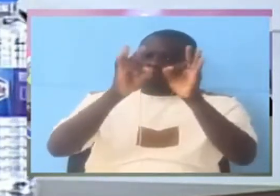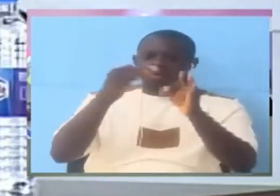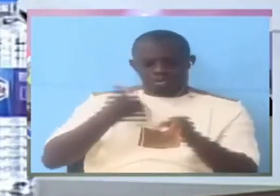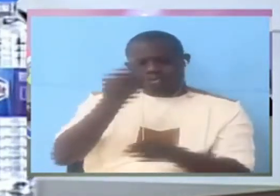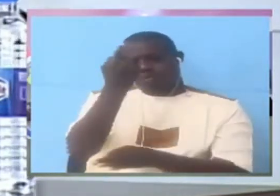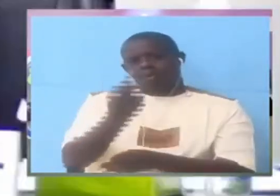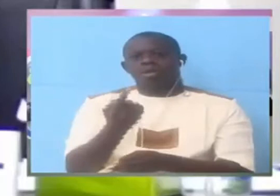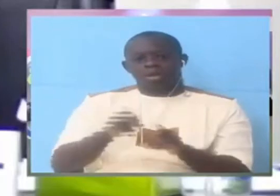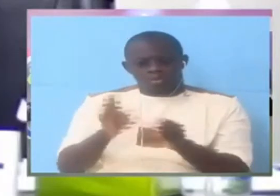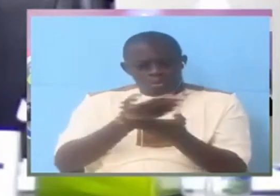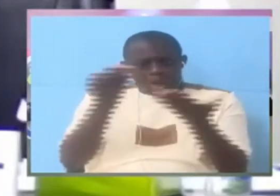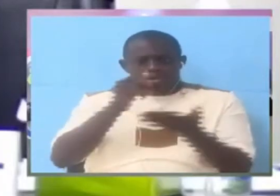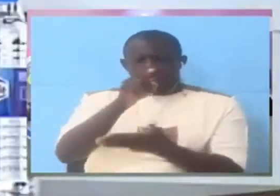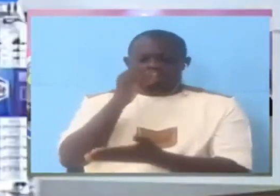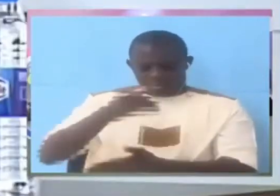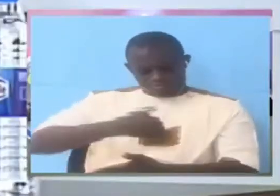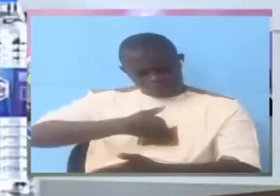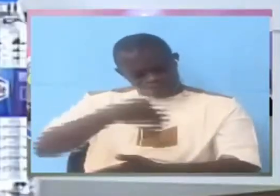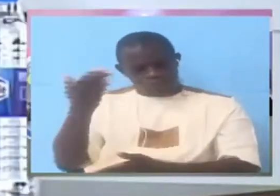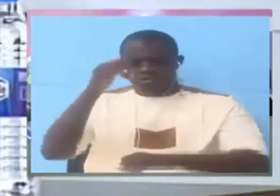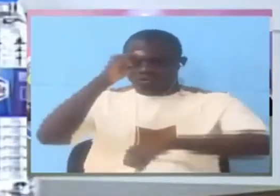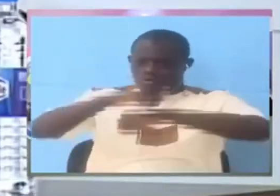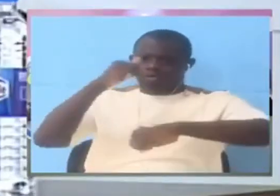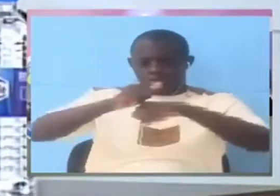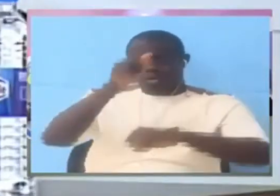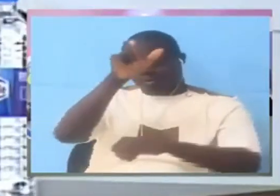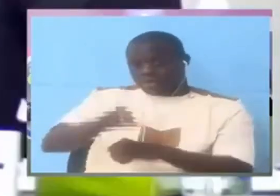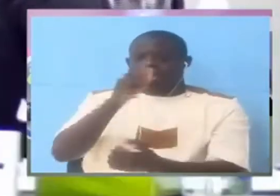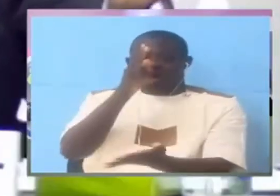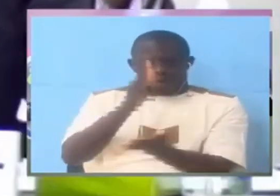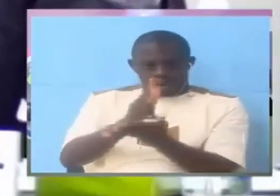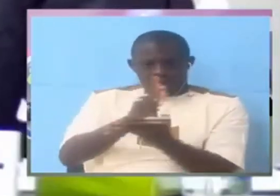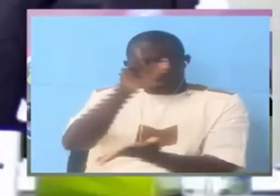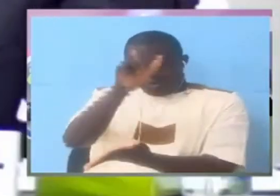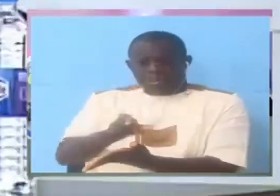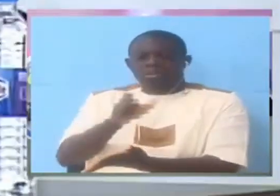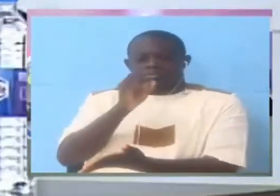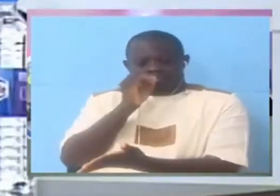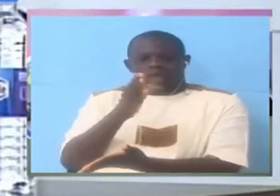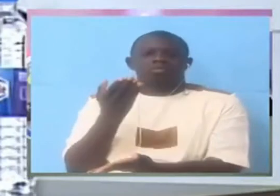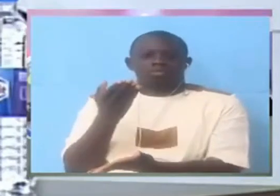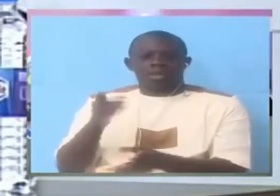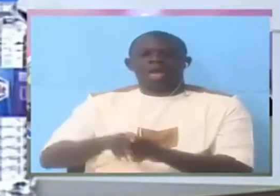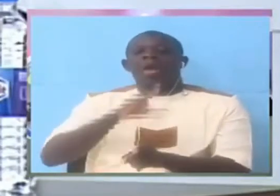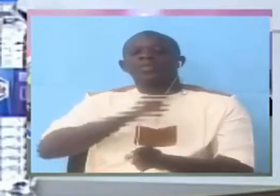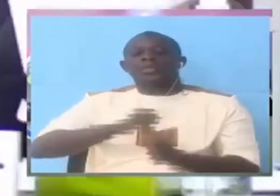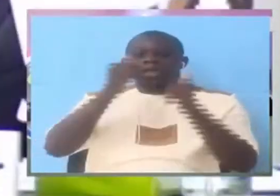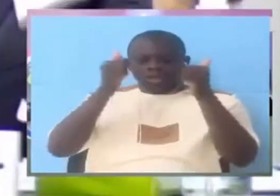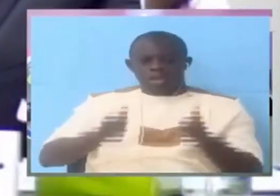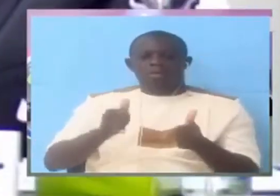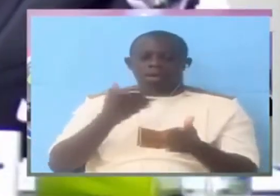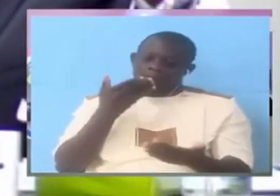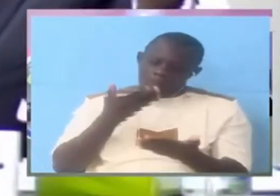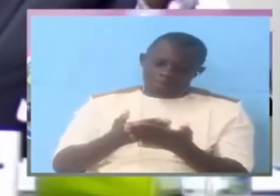the witnesses say you are torture. Mr. Witness, I am restating exactly